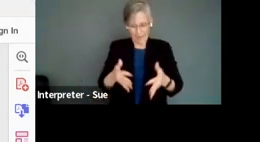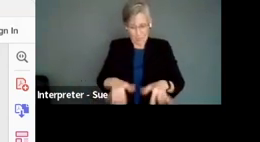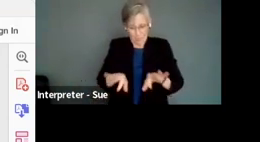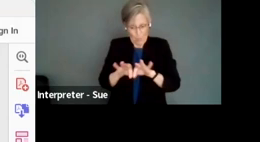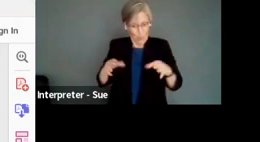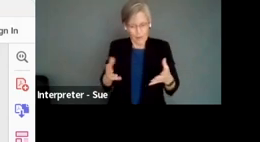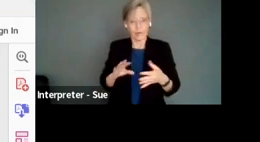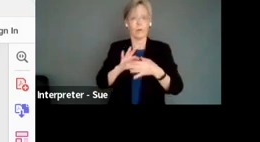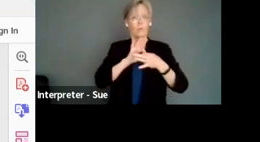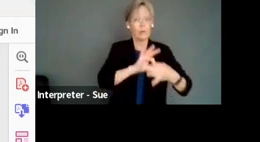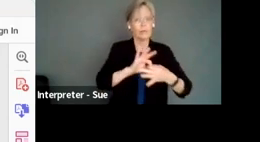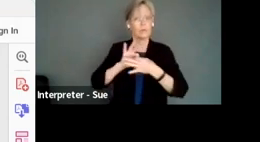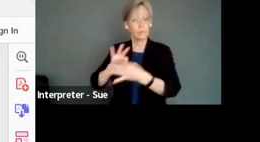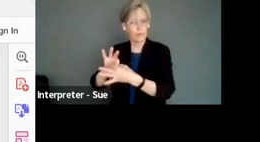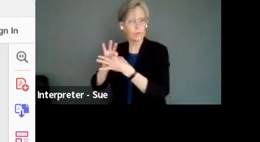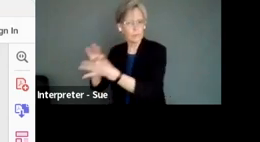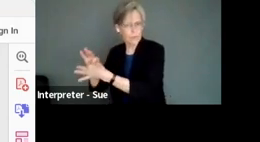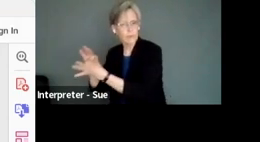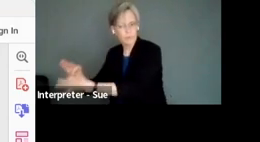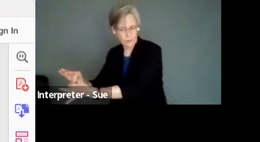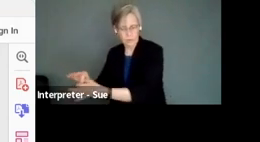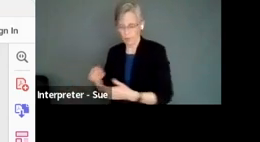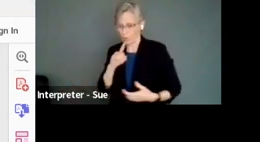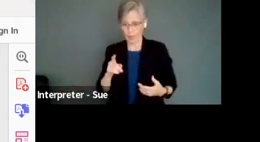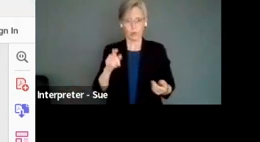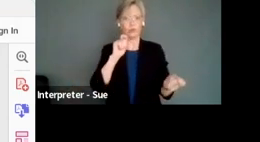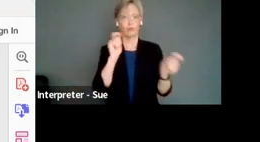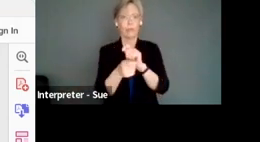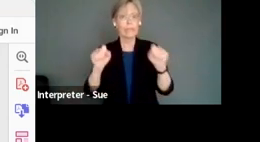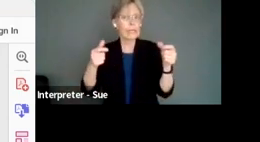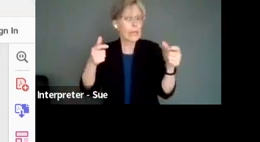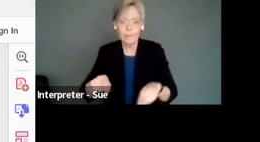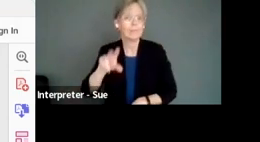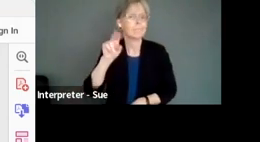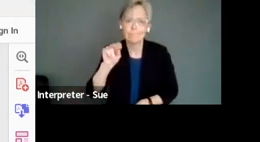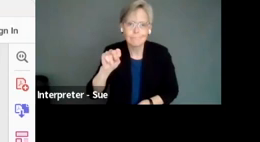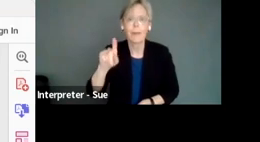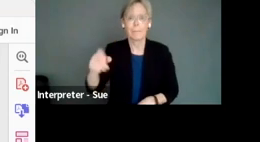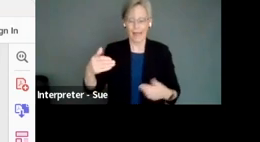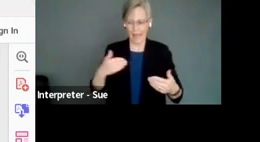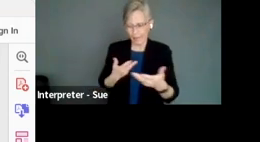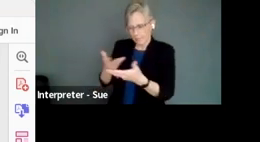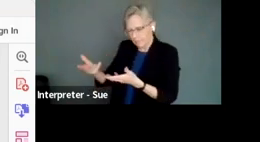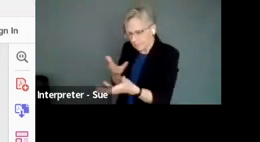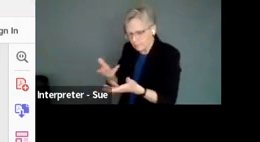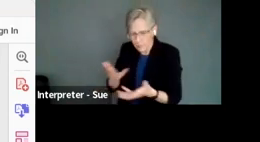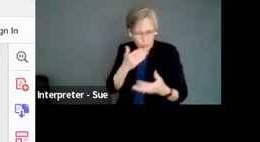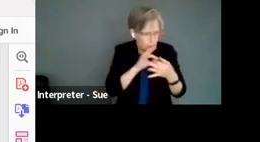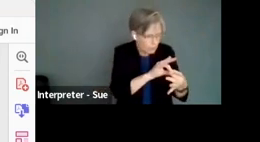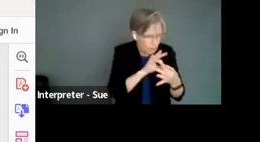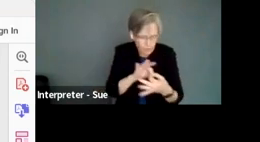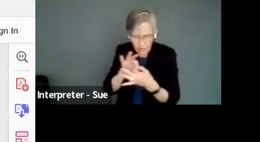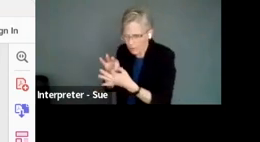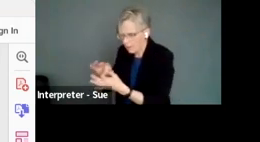diversity and you can't affect any kind of change unless you engage in experiential relationships and knowledge exchange processes with